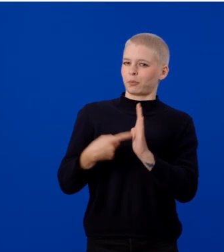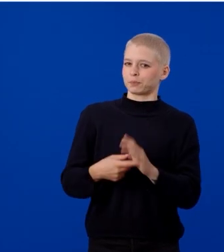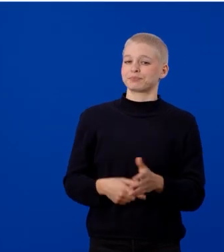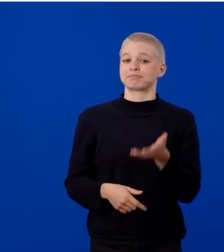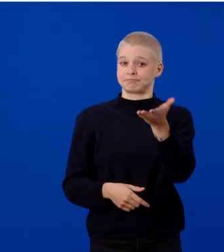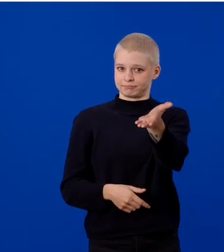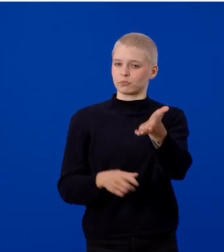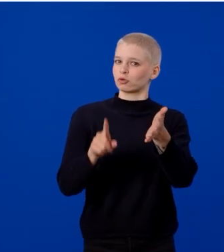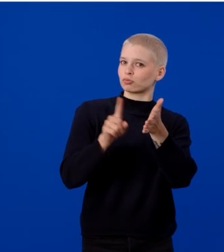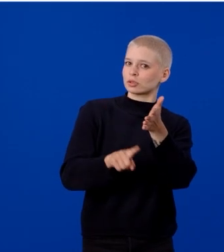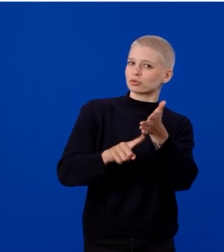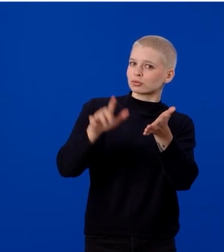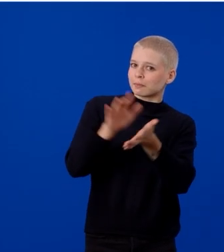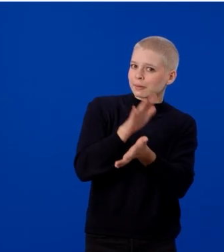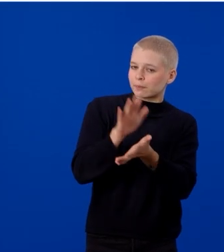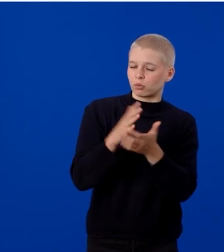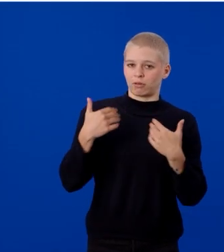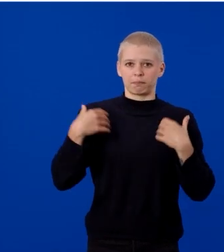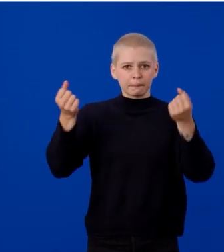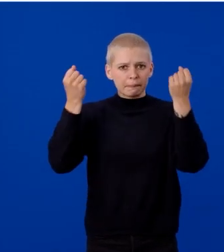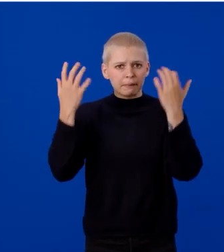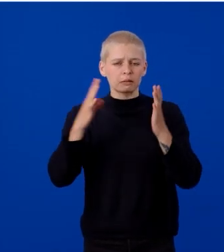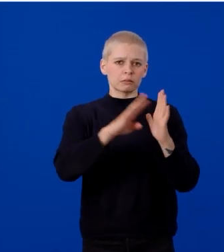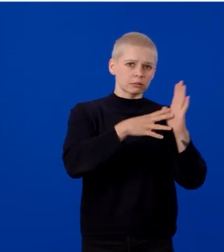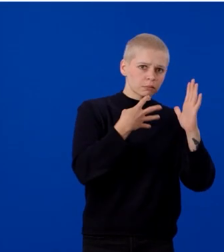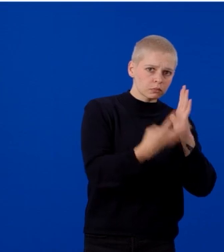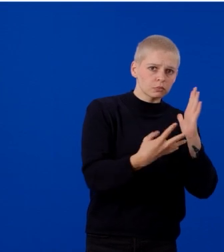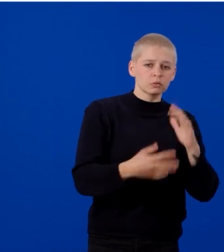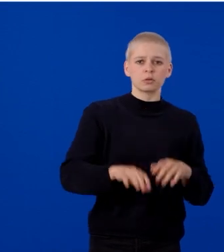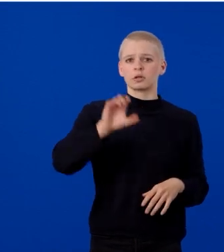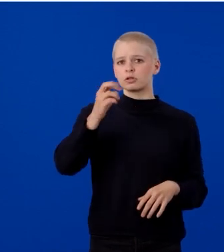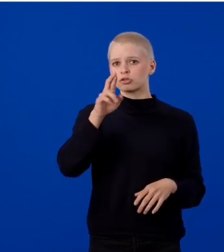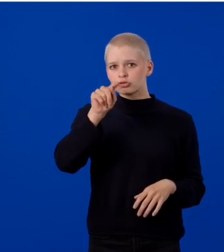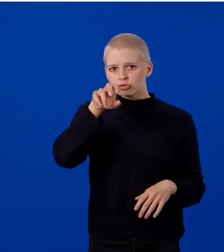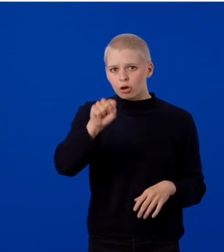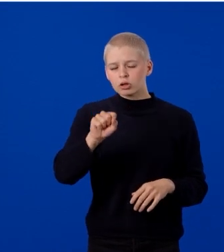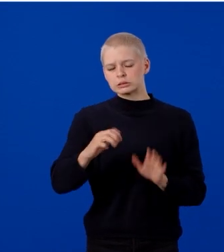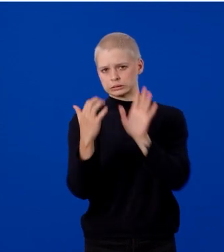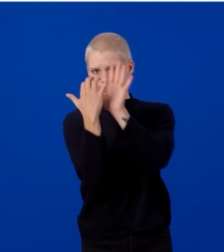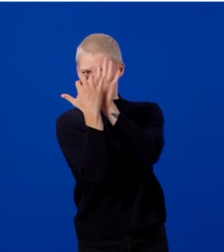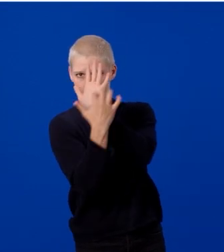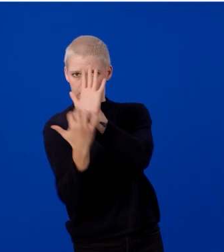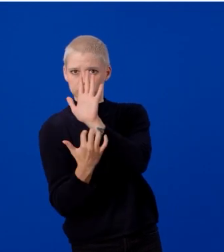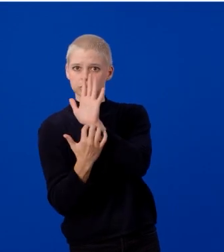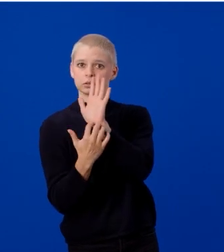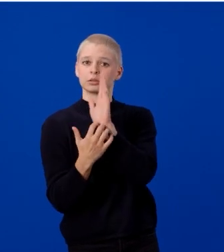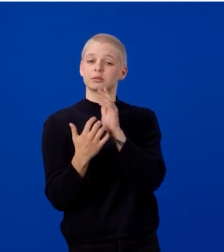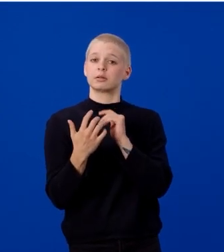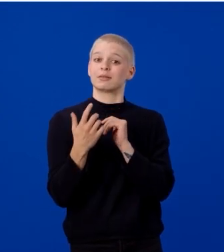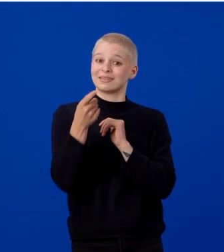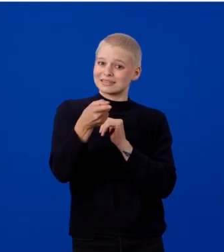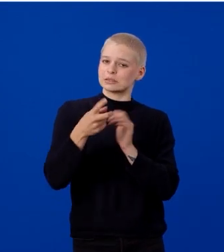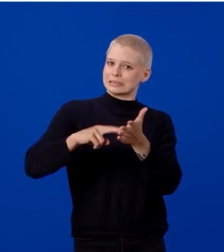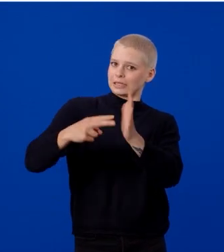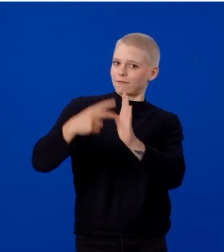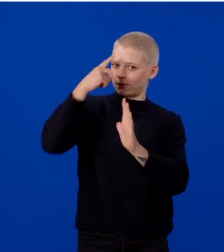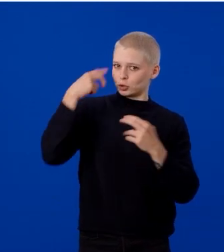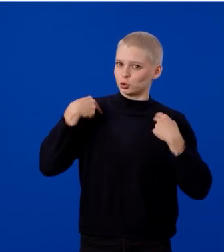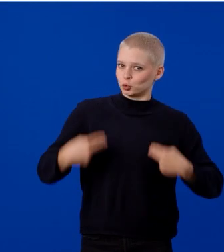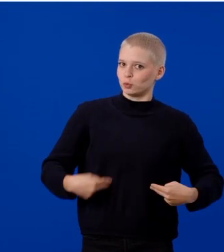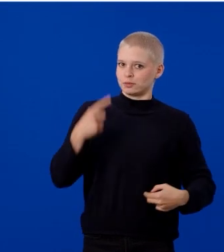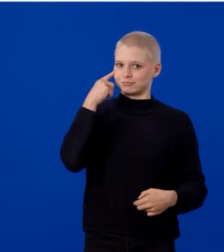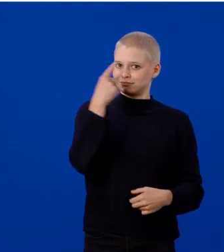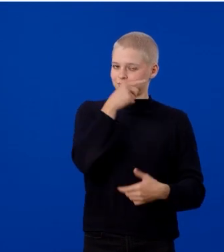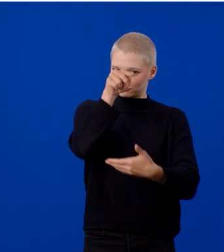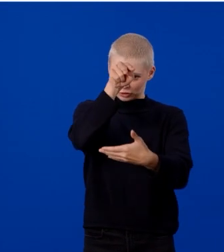paper full of tables, charts, and text designed for human readers. Our goal